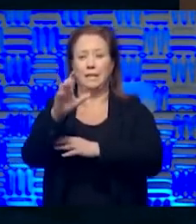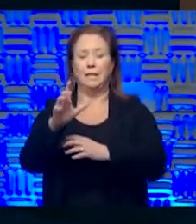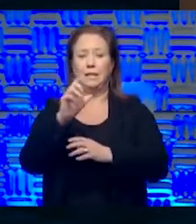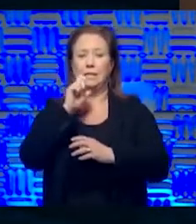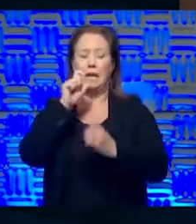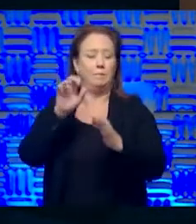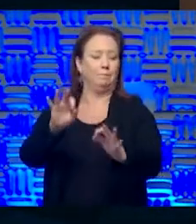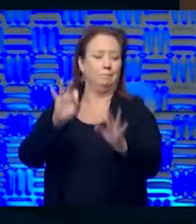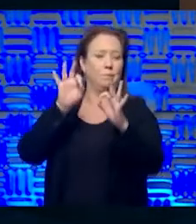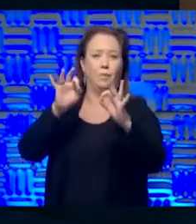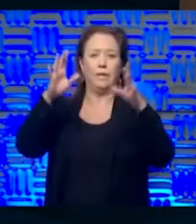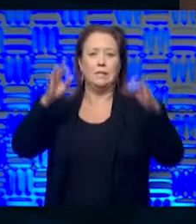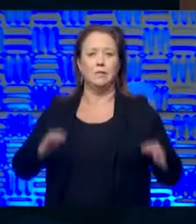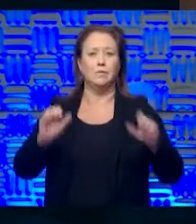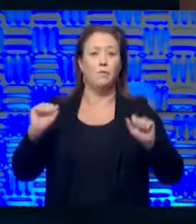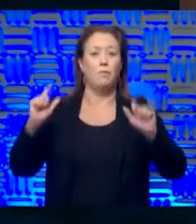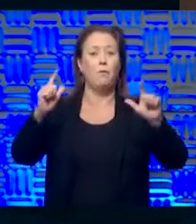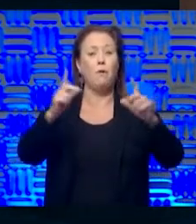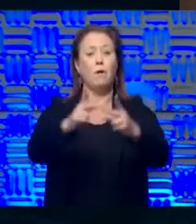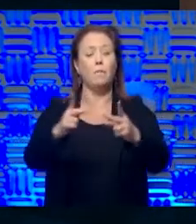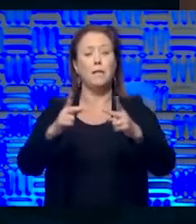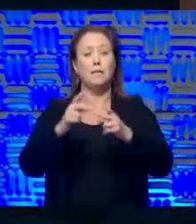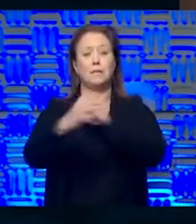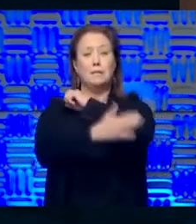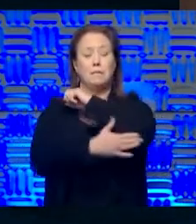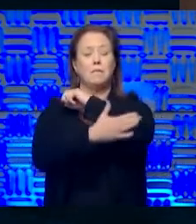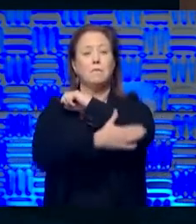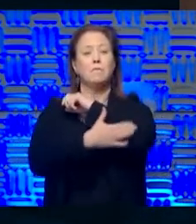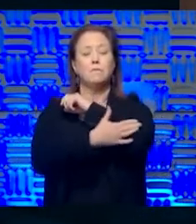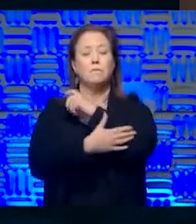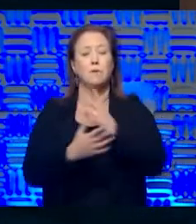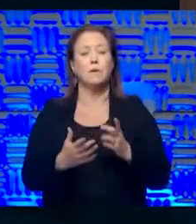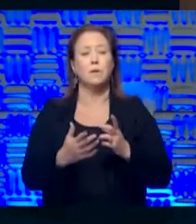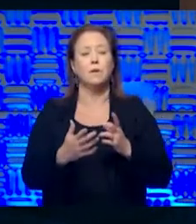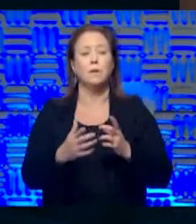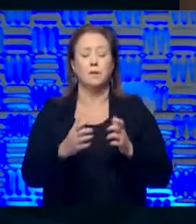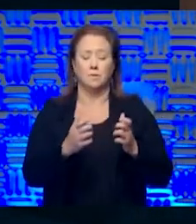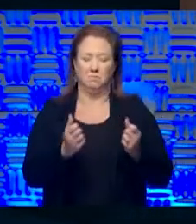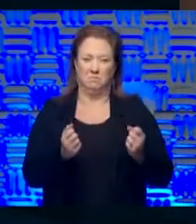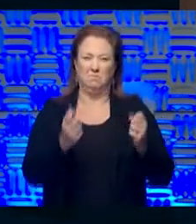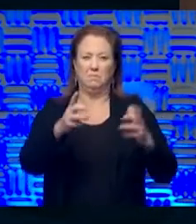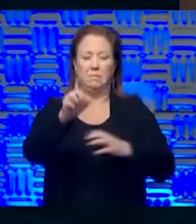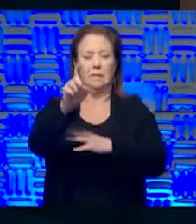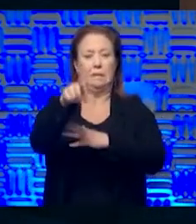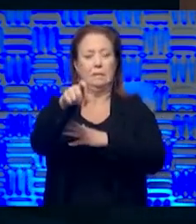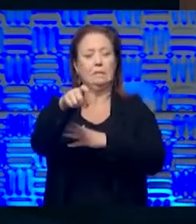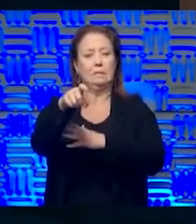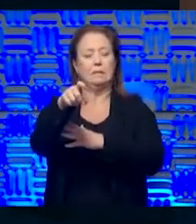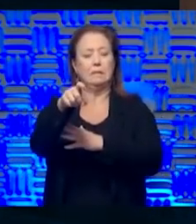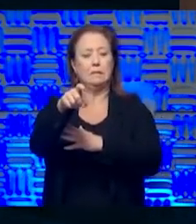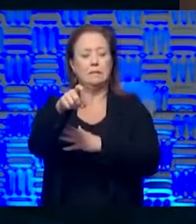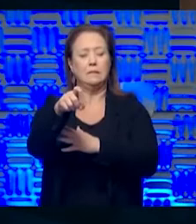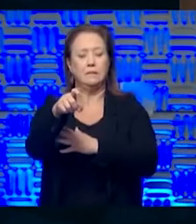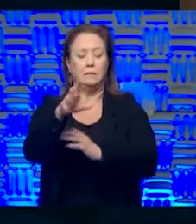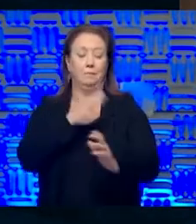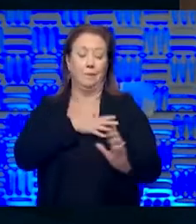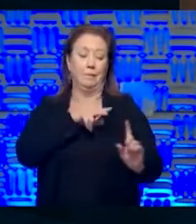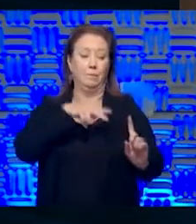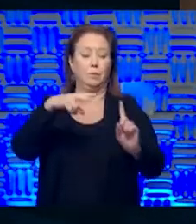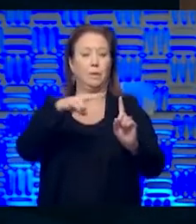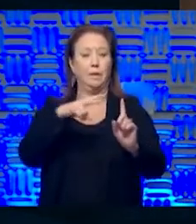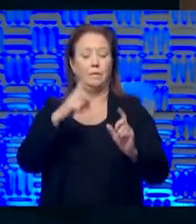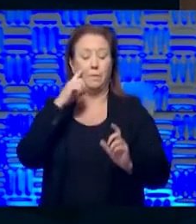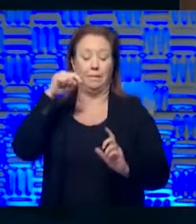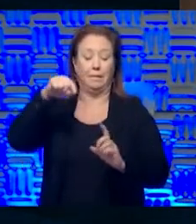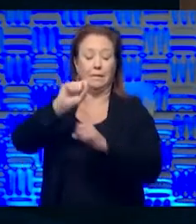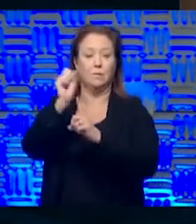make perfect decisions for every place in the country. And so a lot of necessity, in my view, but certainly in this